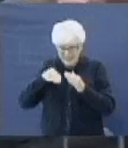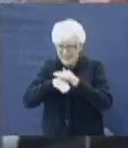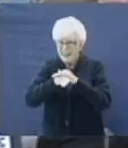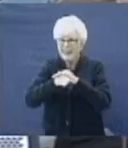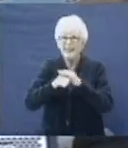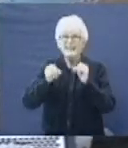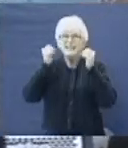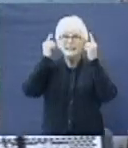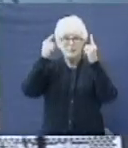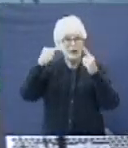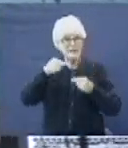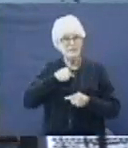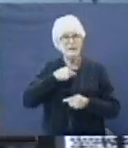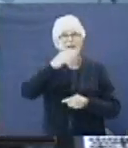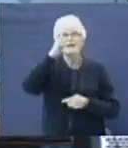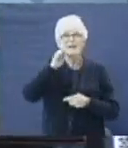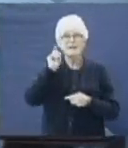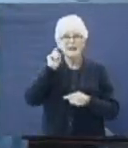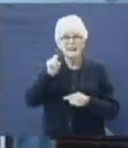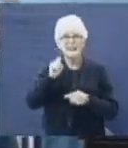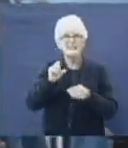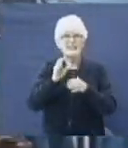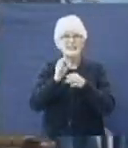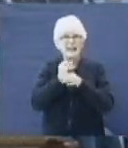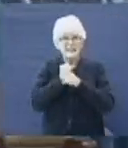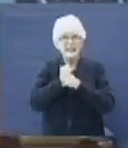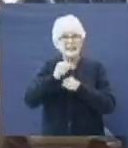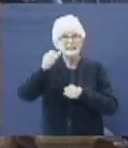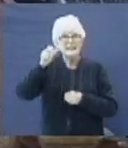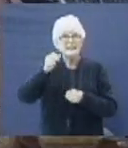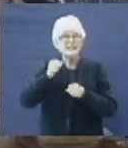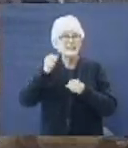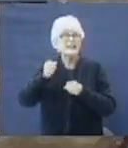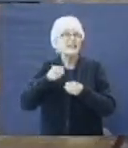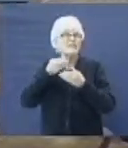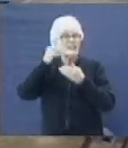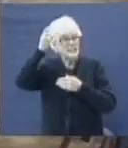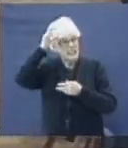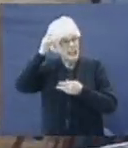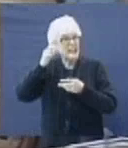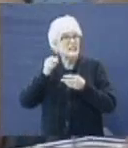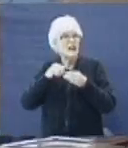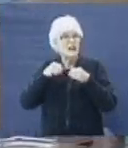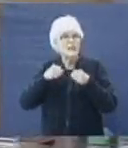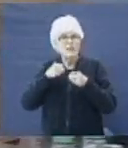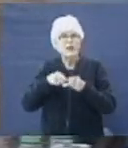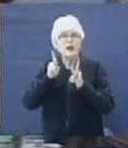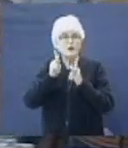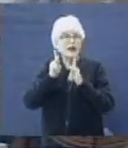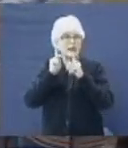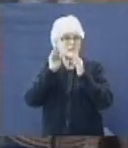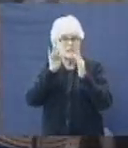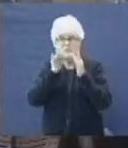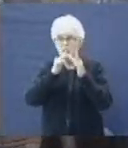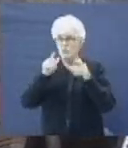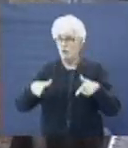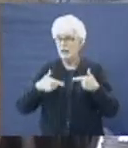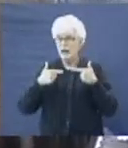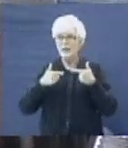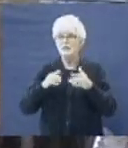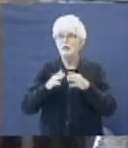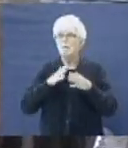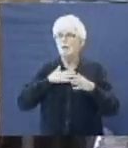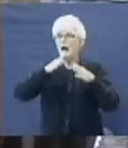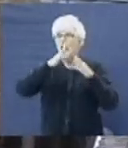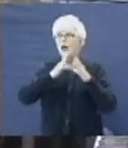thing to me. God has to give Satan permission to touch my life and to touch your life. I'll tell you how big my